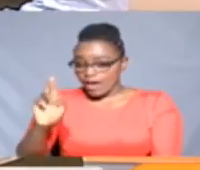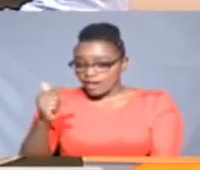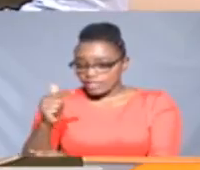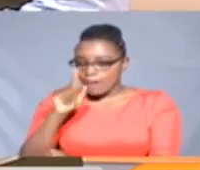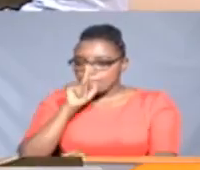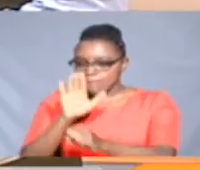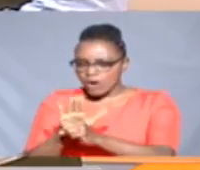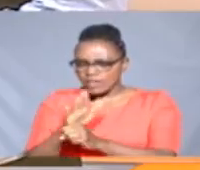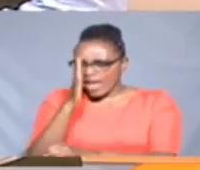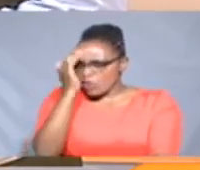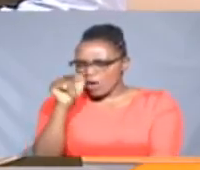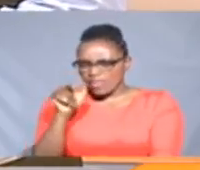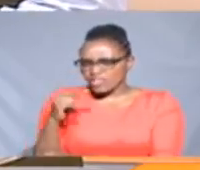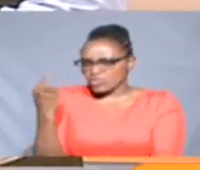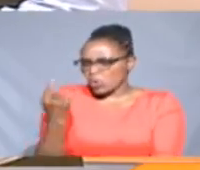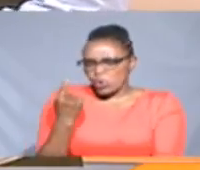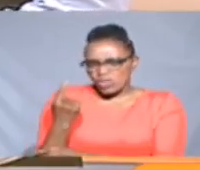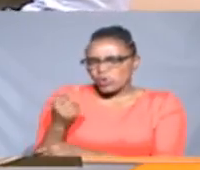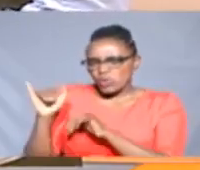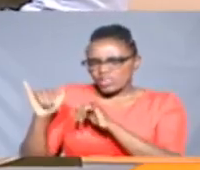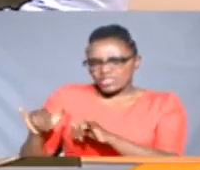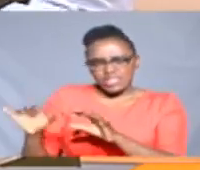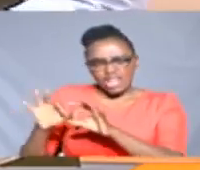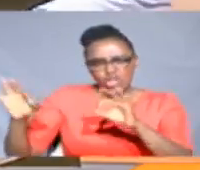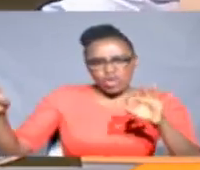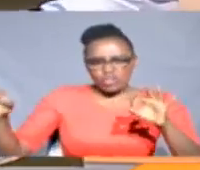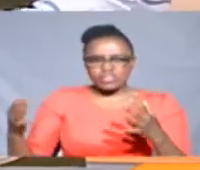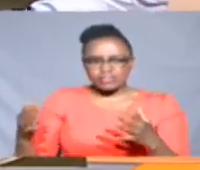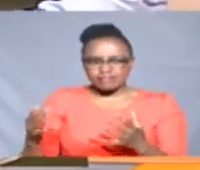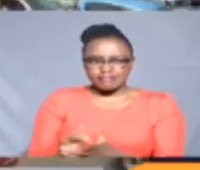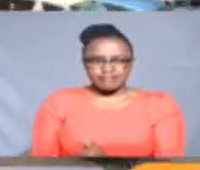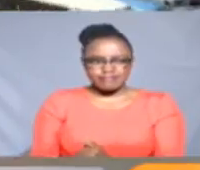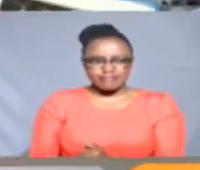BRT promise and why it could just take a bit longer.